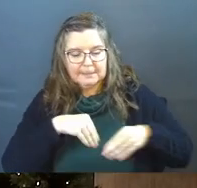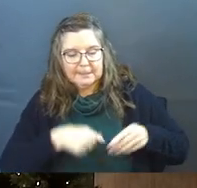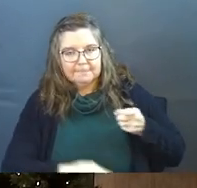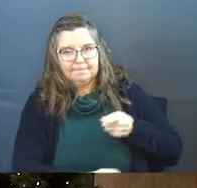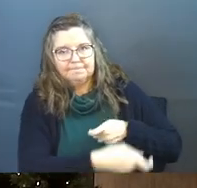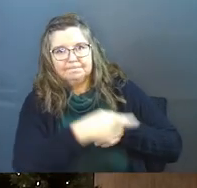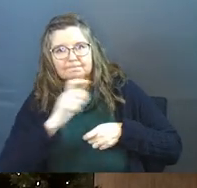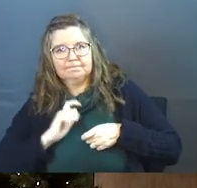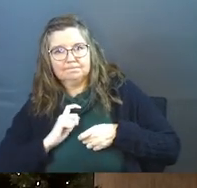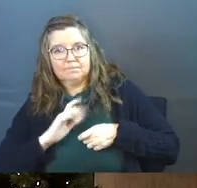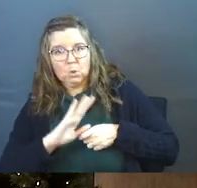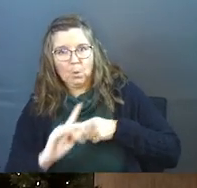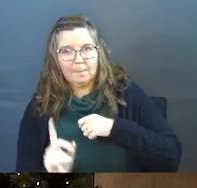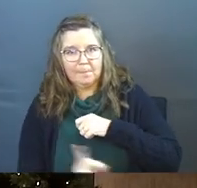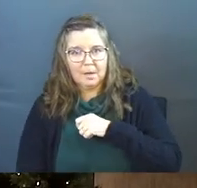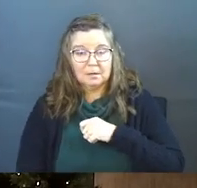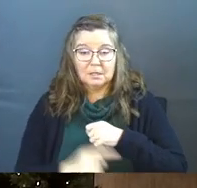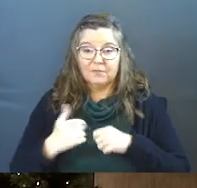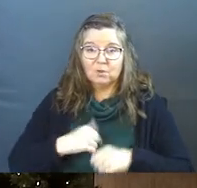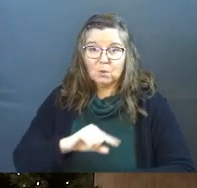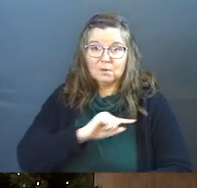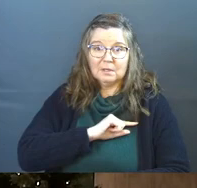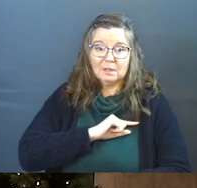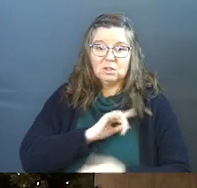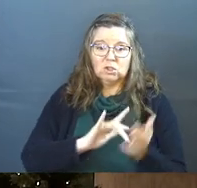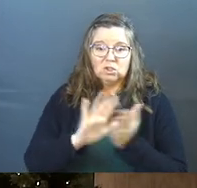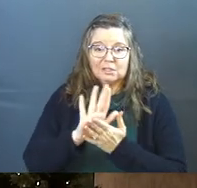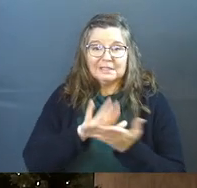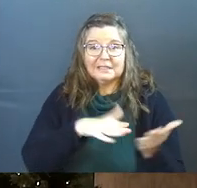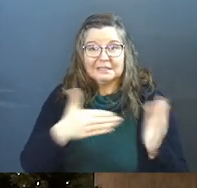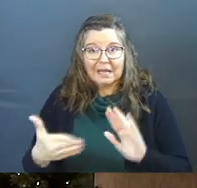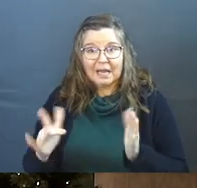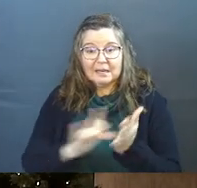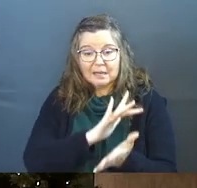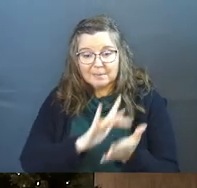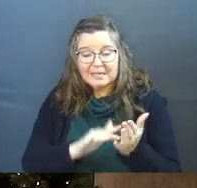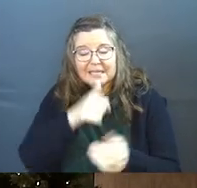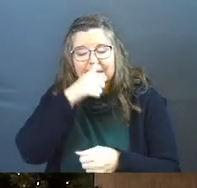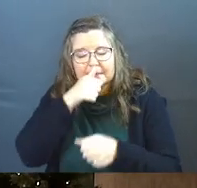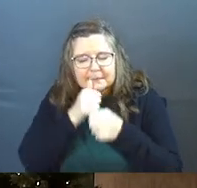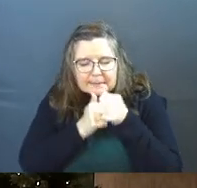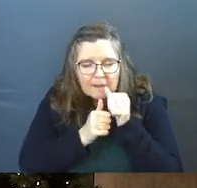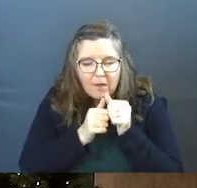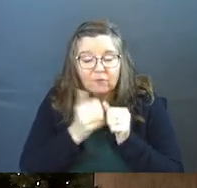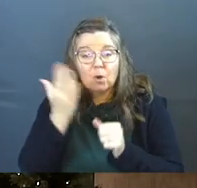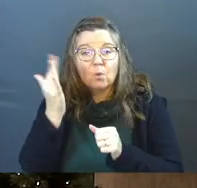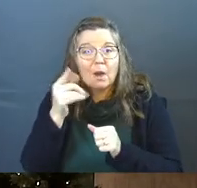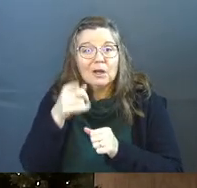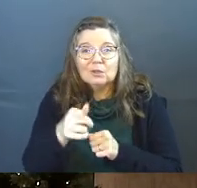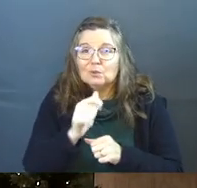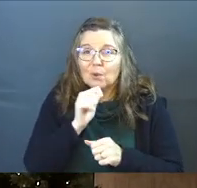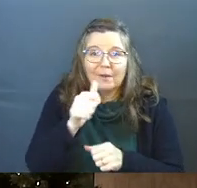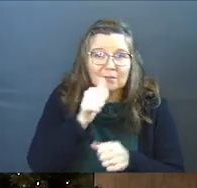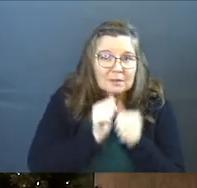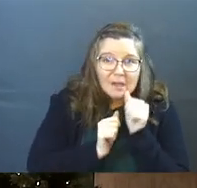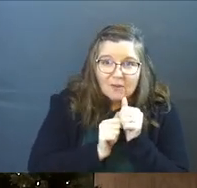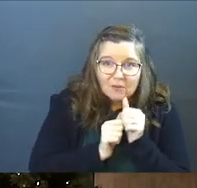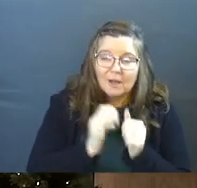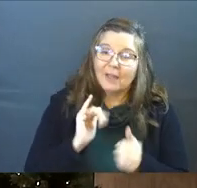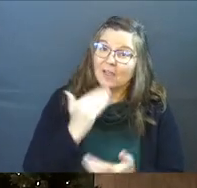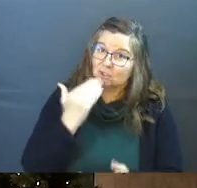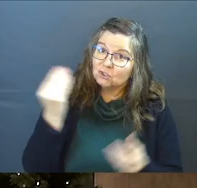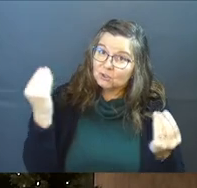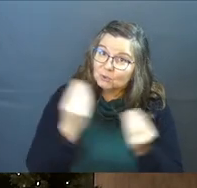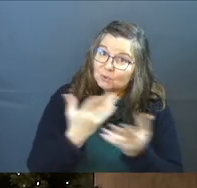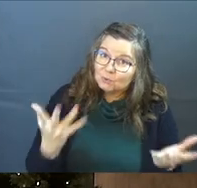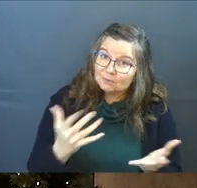If you've got a guilt pile here, Jesus died and paid for the guilt pile. He suffered so that you wouldn't have to suffer, and that's